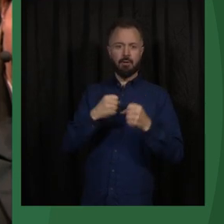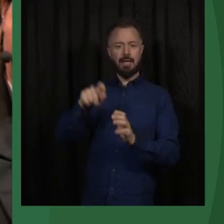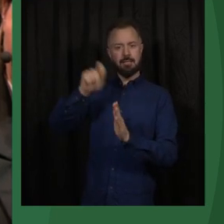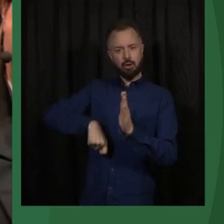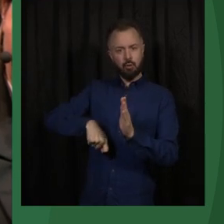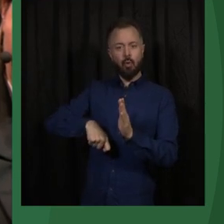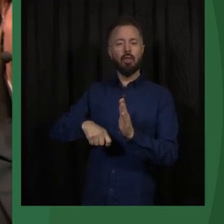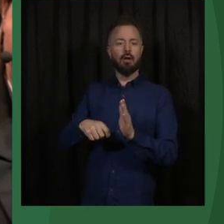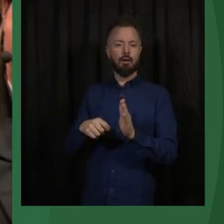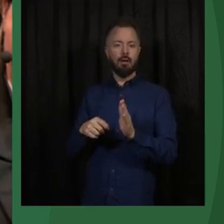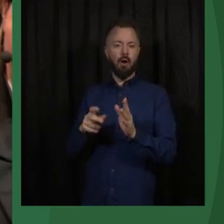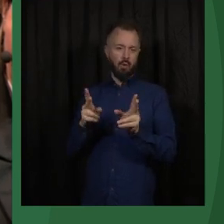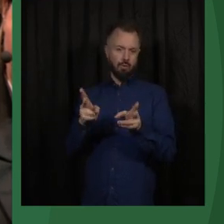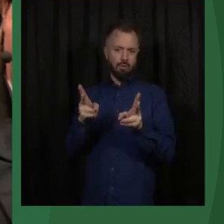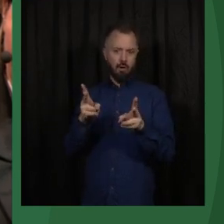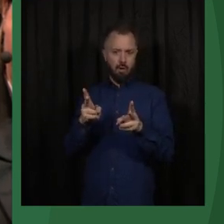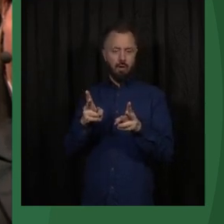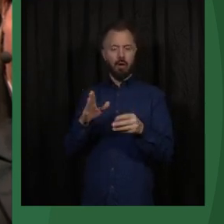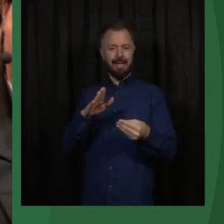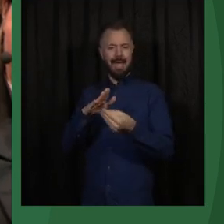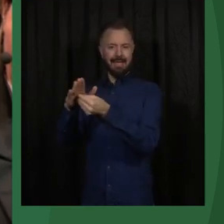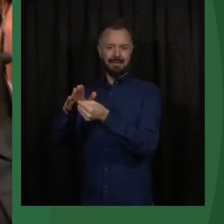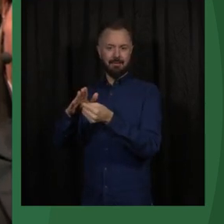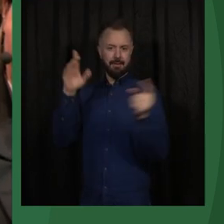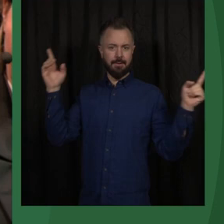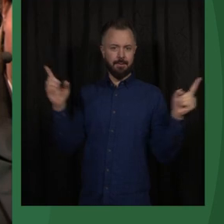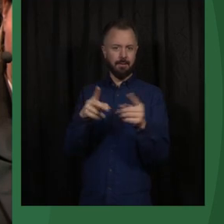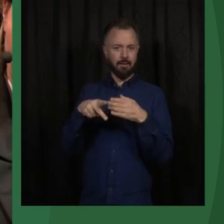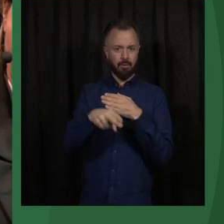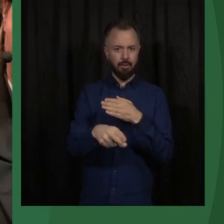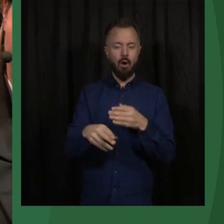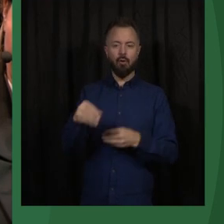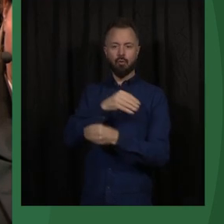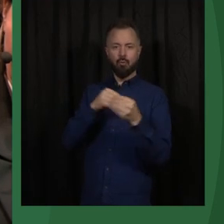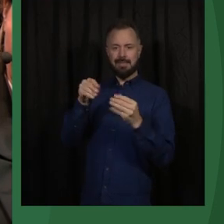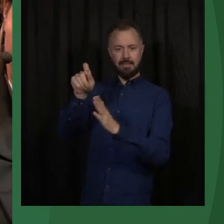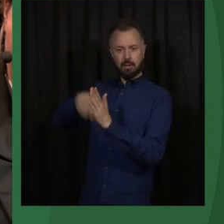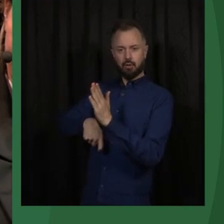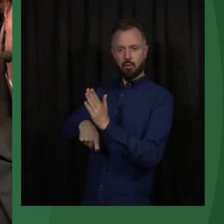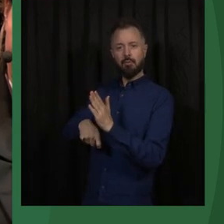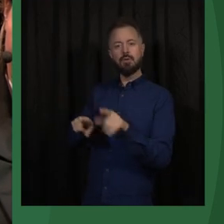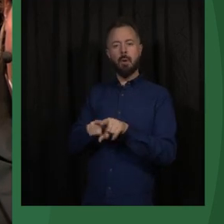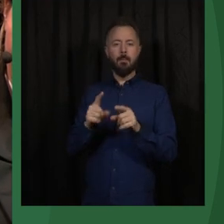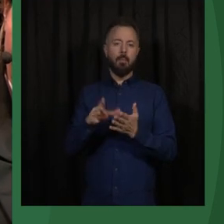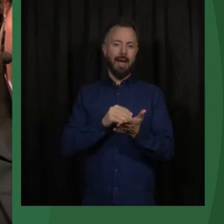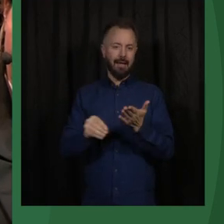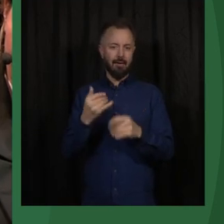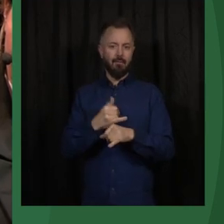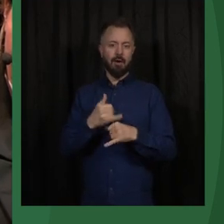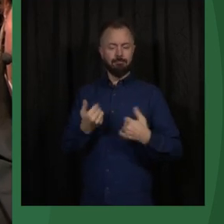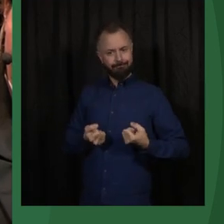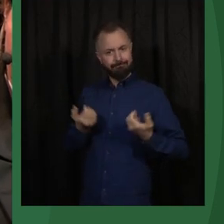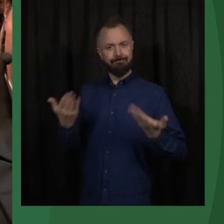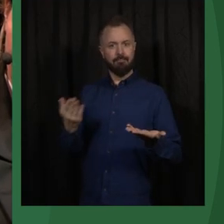also aid cuts rather, not political sanctions, economic sanctions as a way to make a point about our values. It's